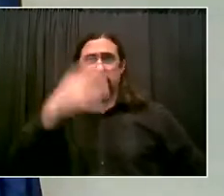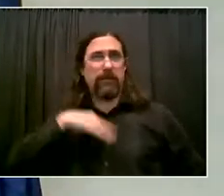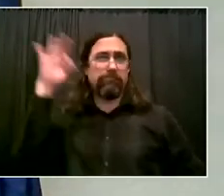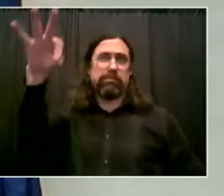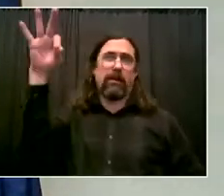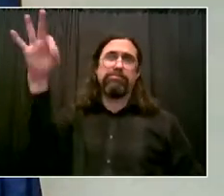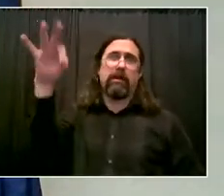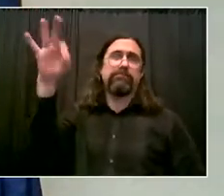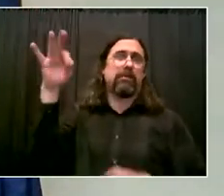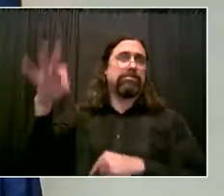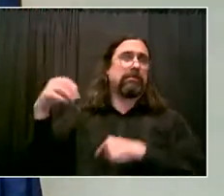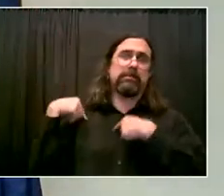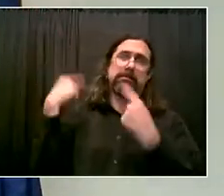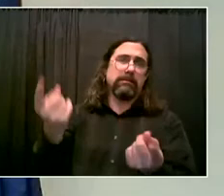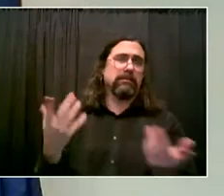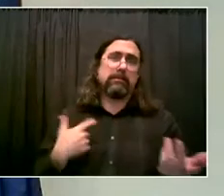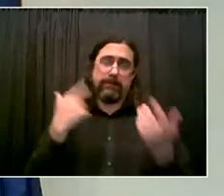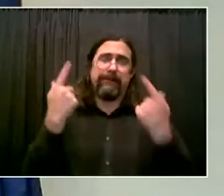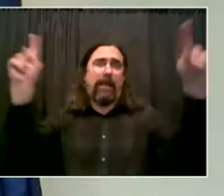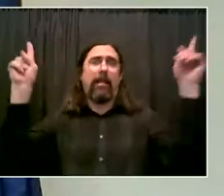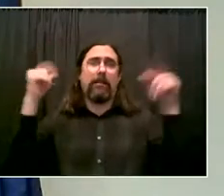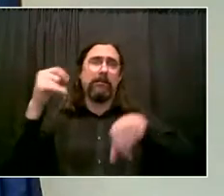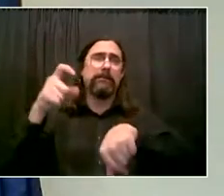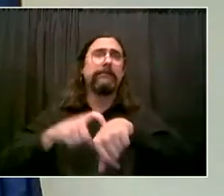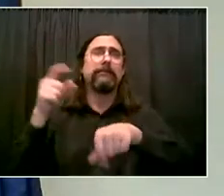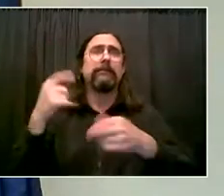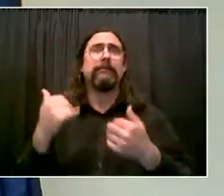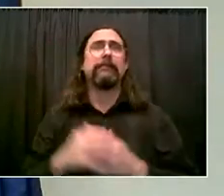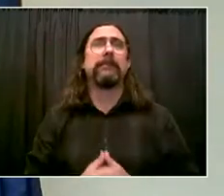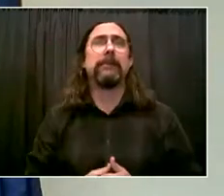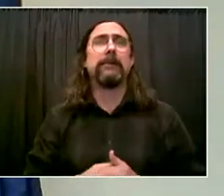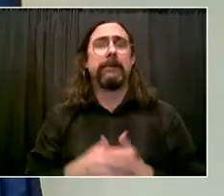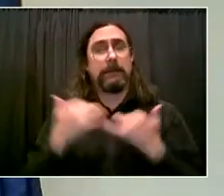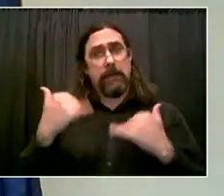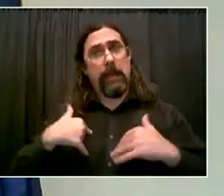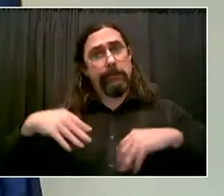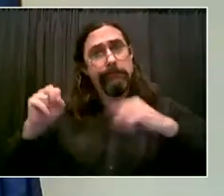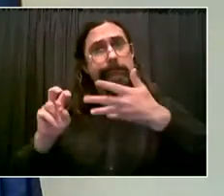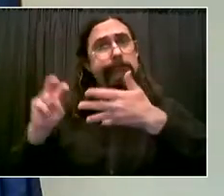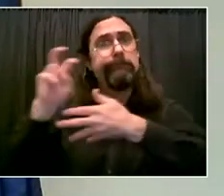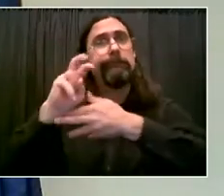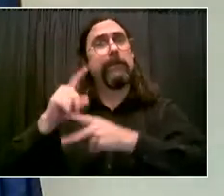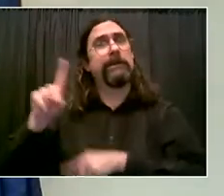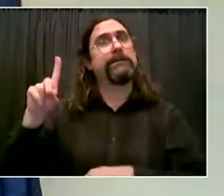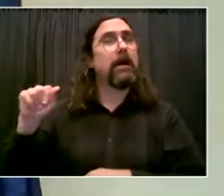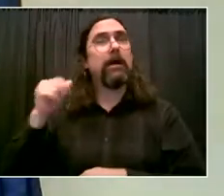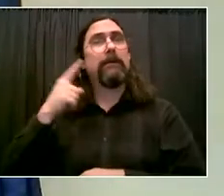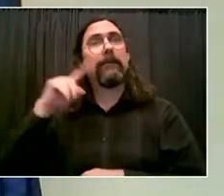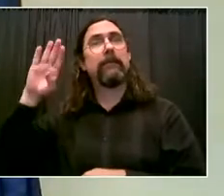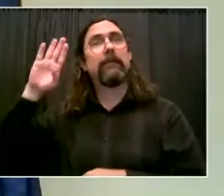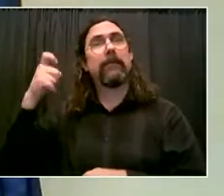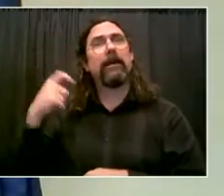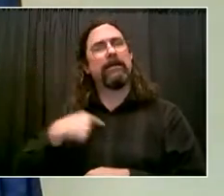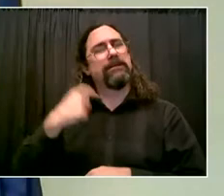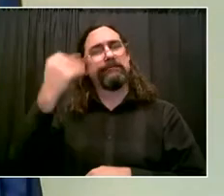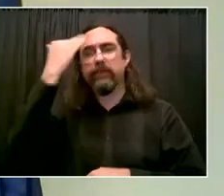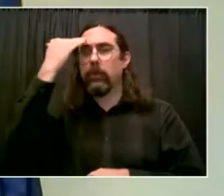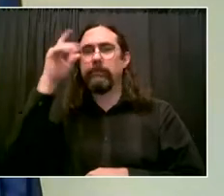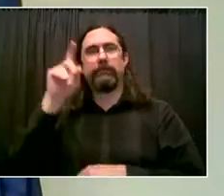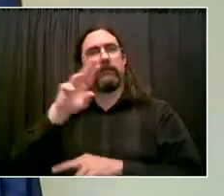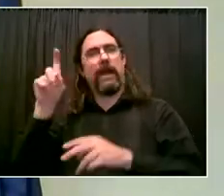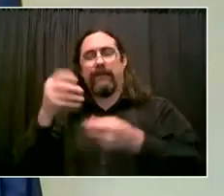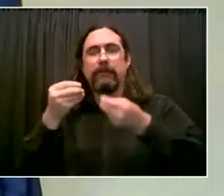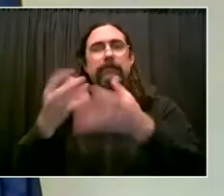that you have to have the resources to stop them from starting that vicious cycle all over again. So we can all do this.